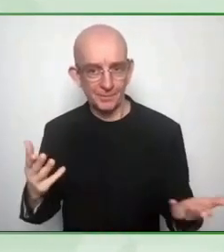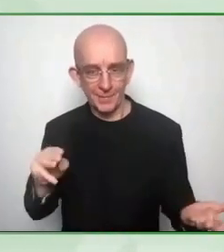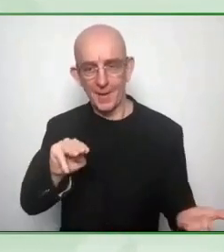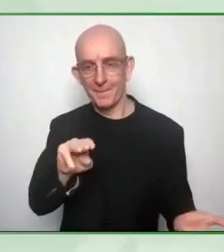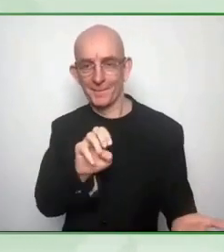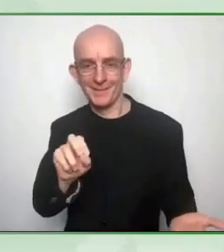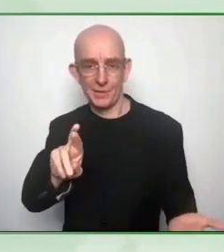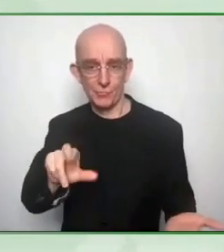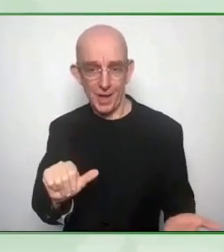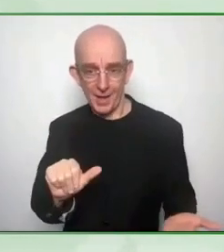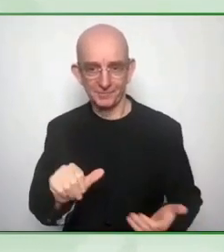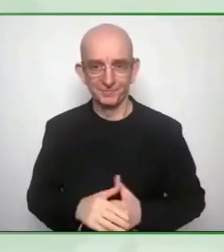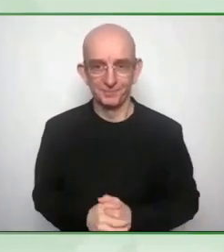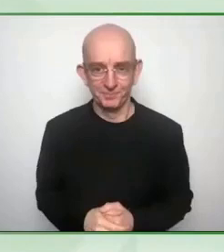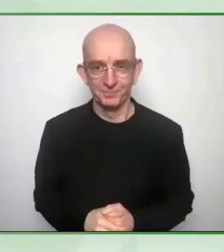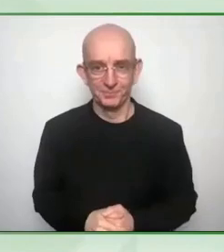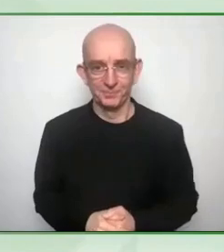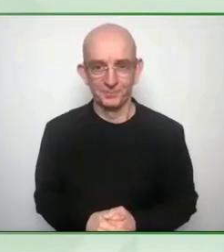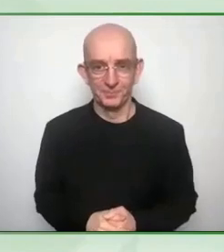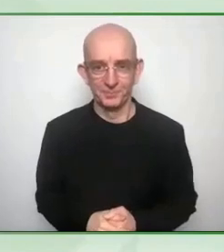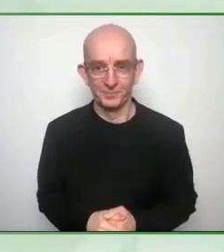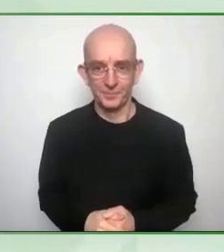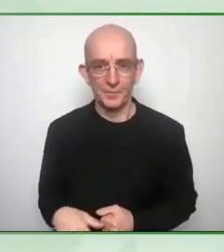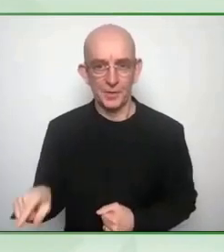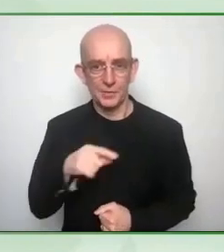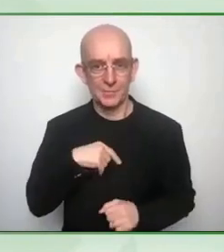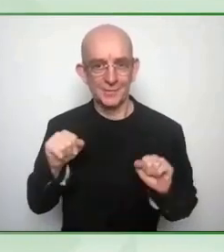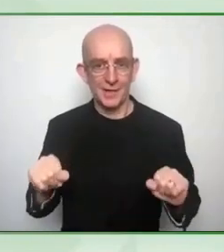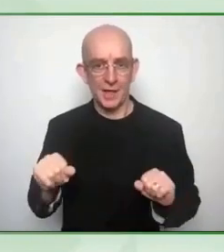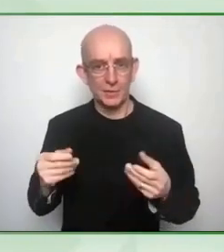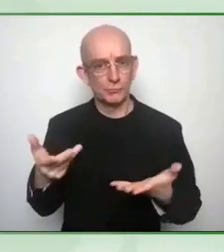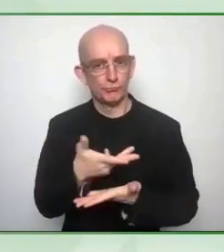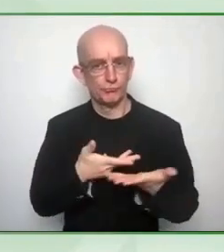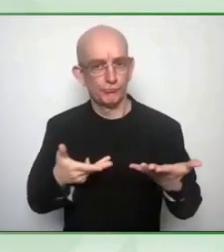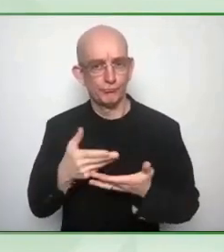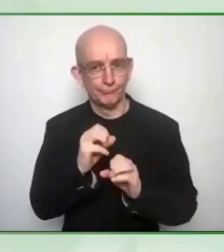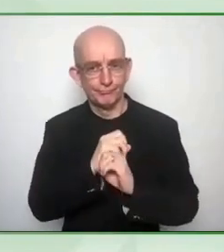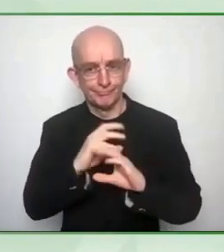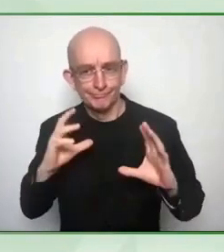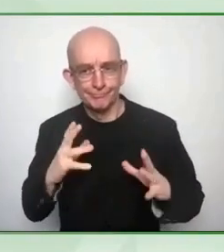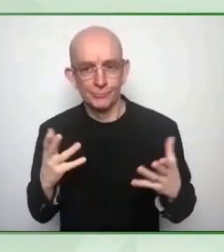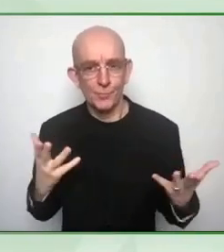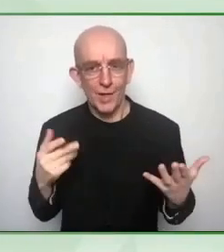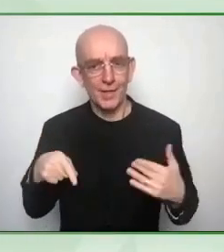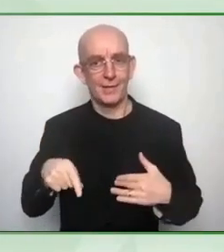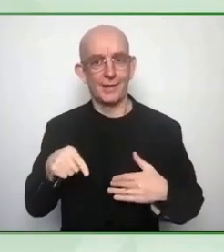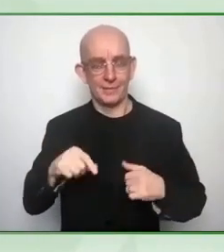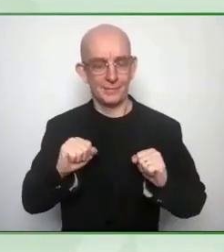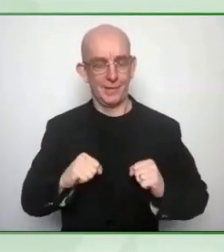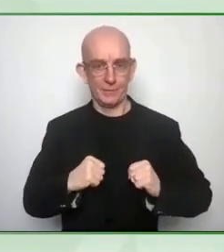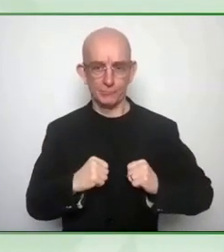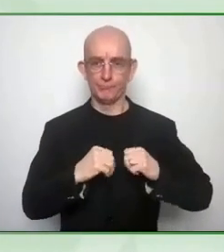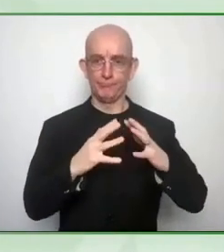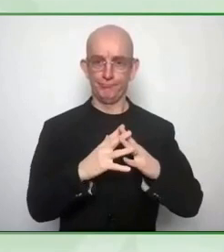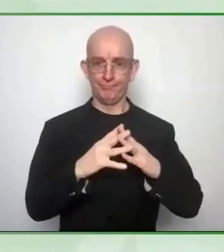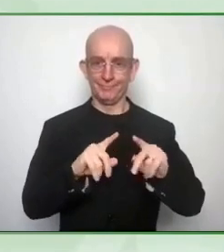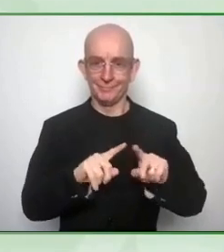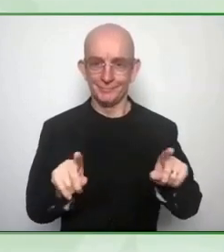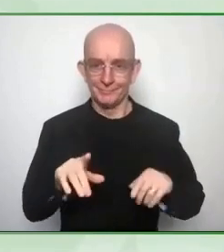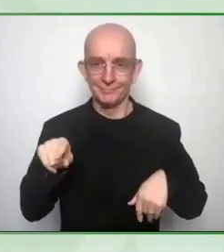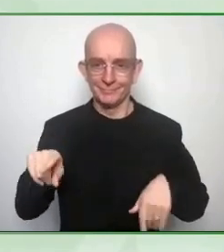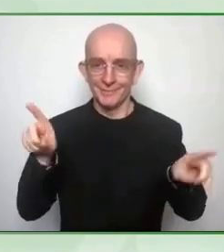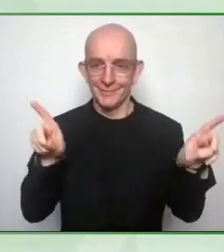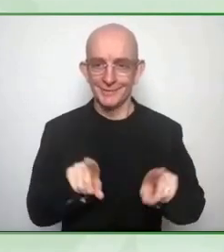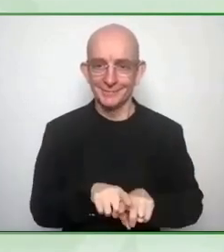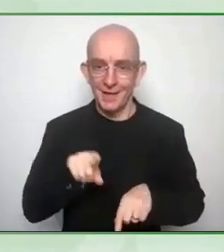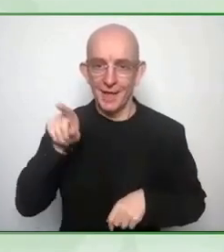india uh so that's a that's a forecast of what's happening in its next uh 50 minutes so uh welcome mr kumar and we're really